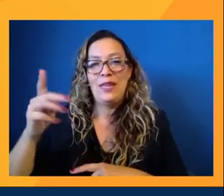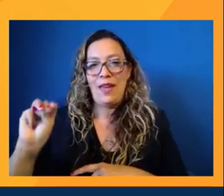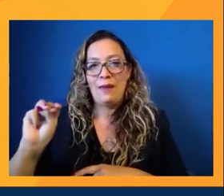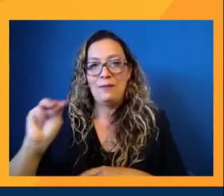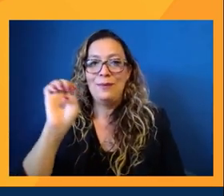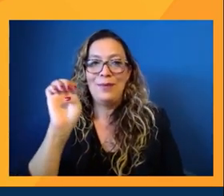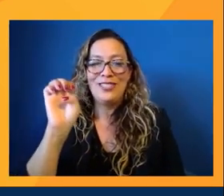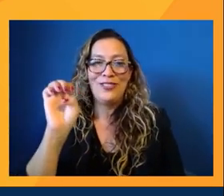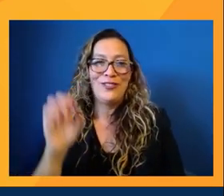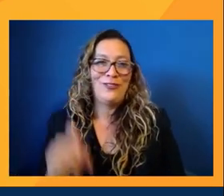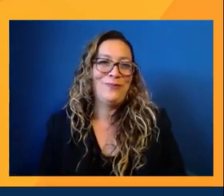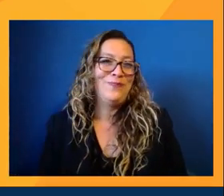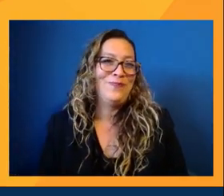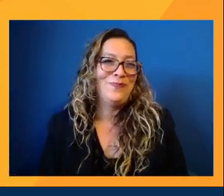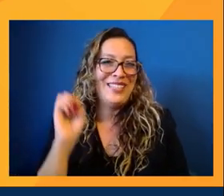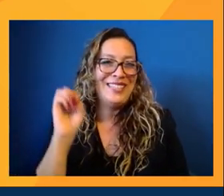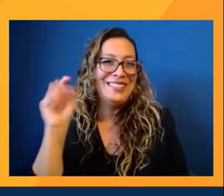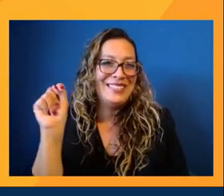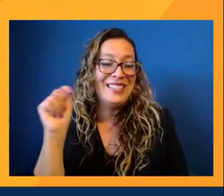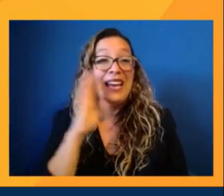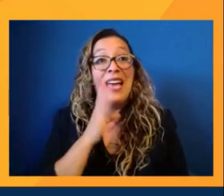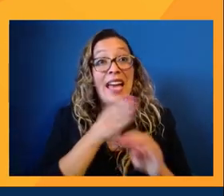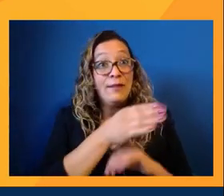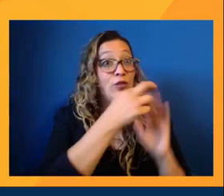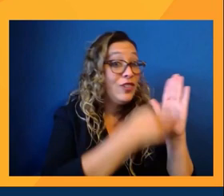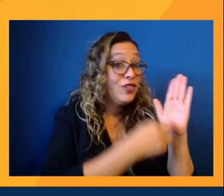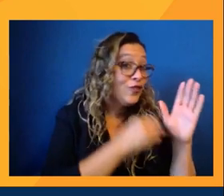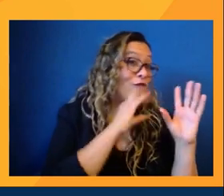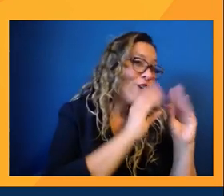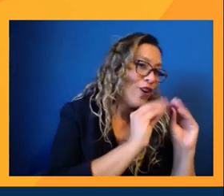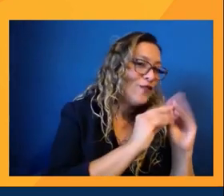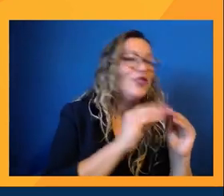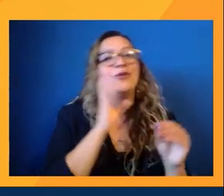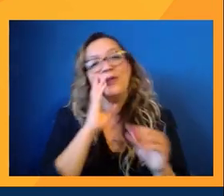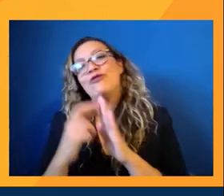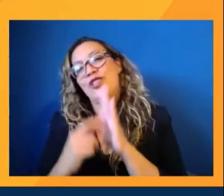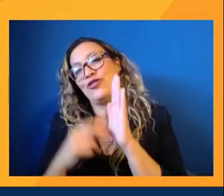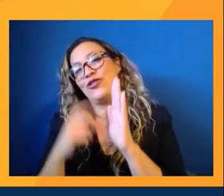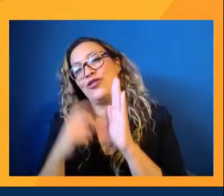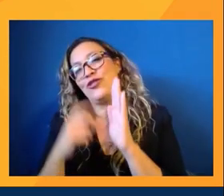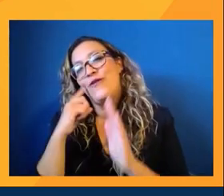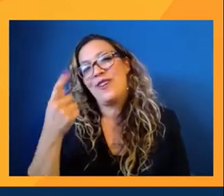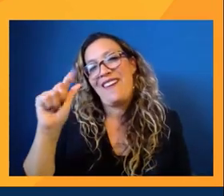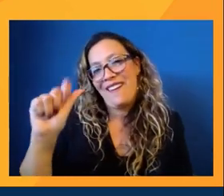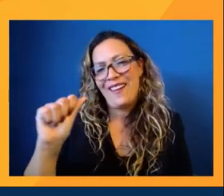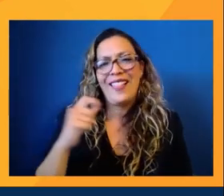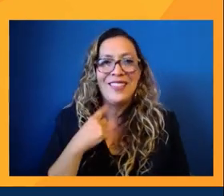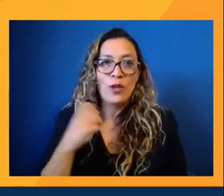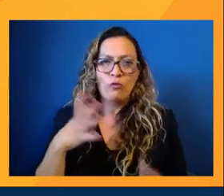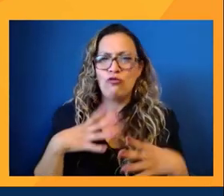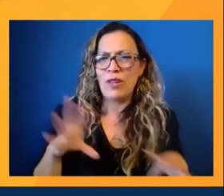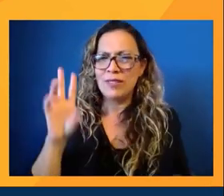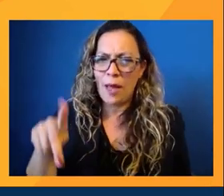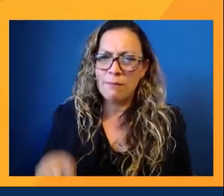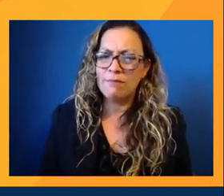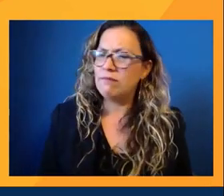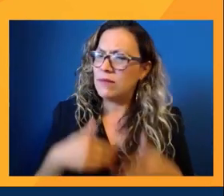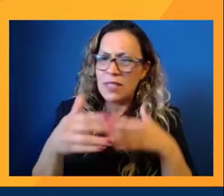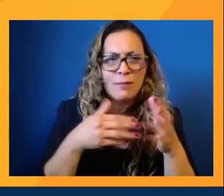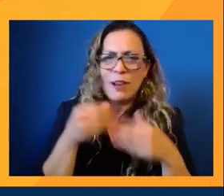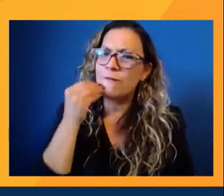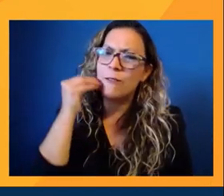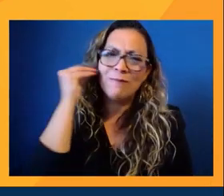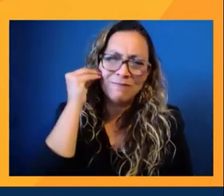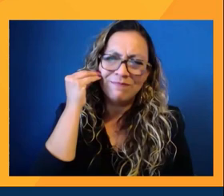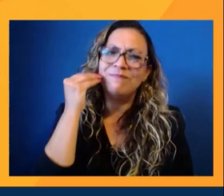Um, and just, you know, once you're registered for their conference, you'll also be registered for the gala. So you should dress up for that, even if you're at home. Um,